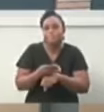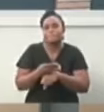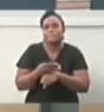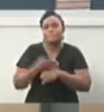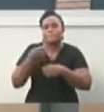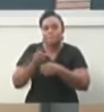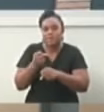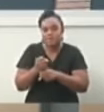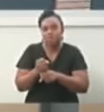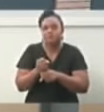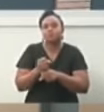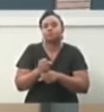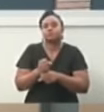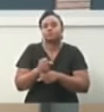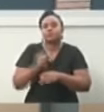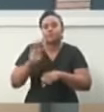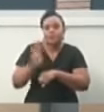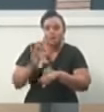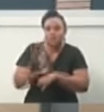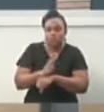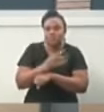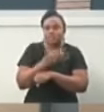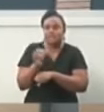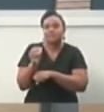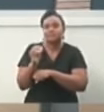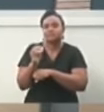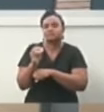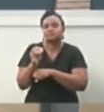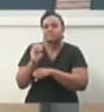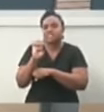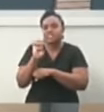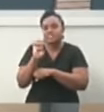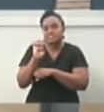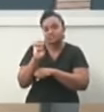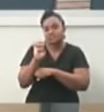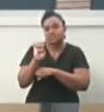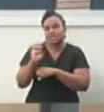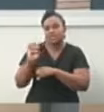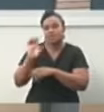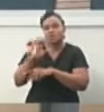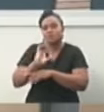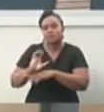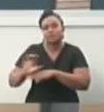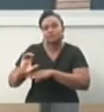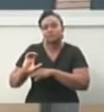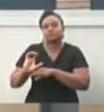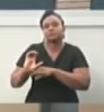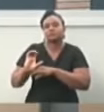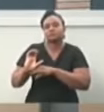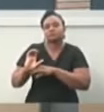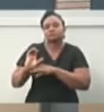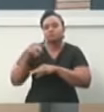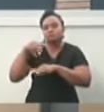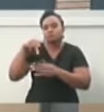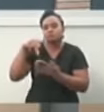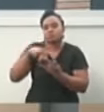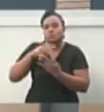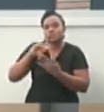the Eastern Caribbean Economic Recovery Support Project, BECAS, is funded by USD